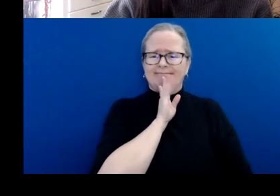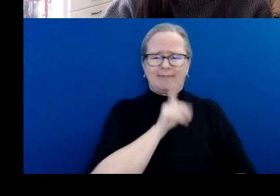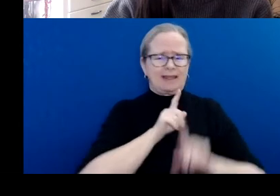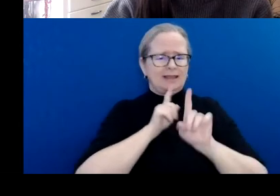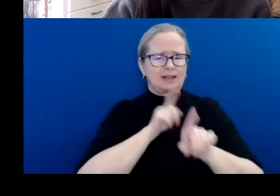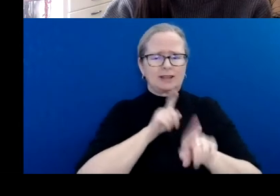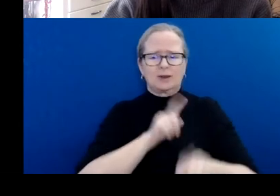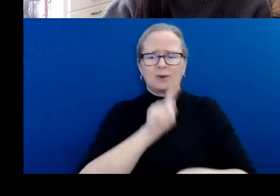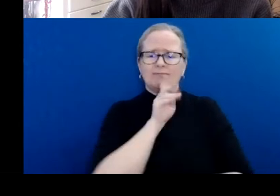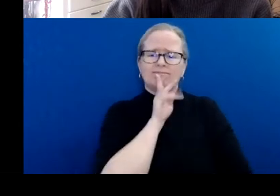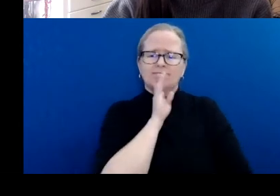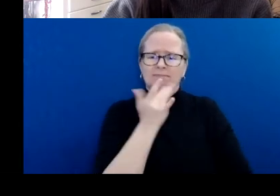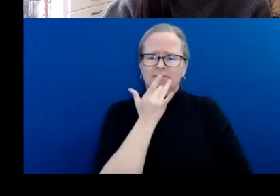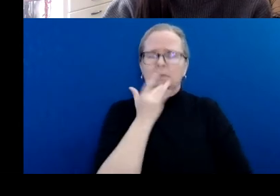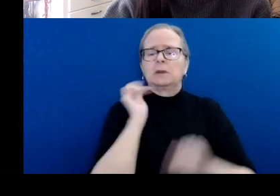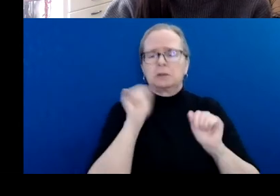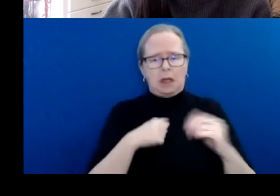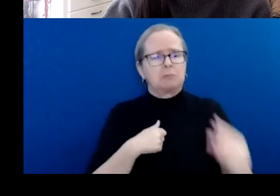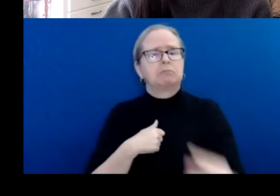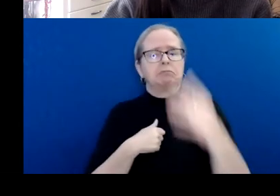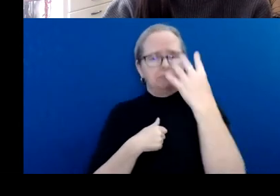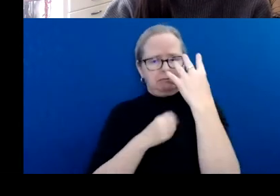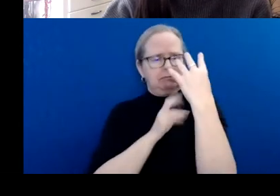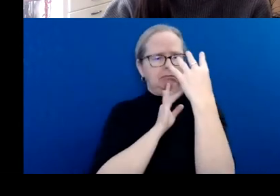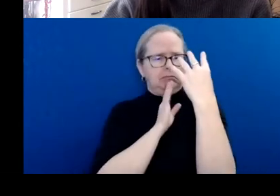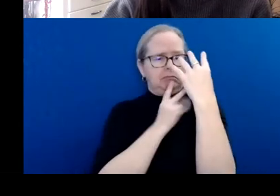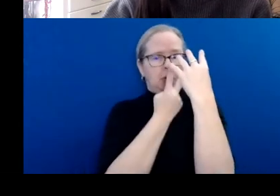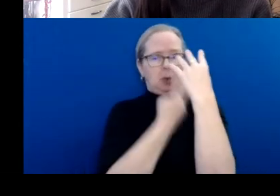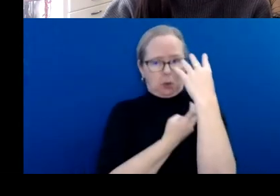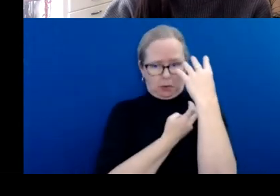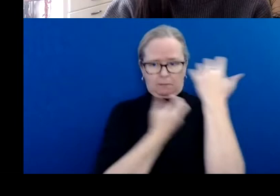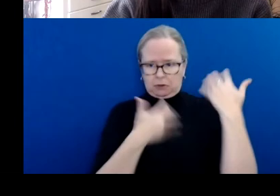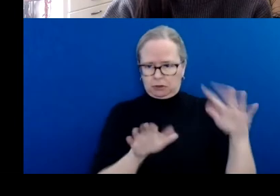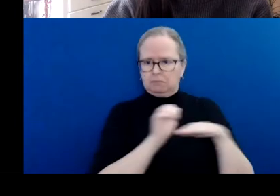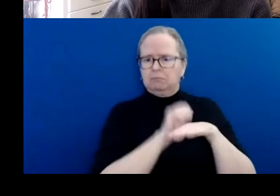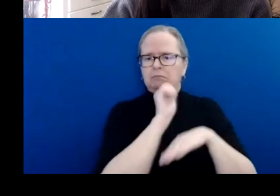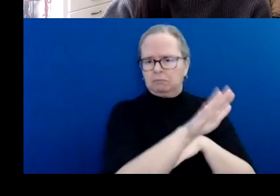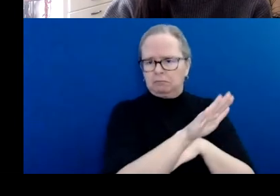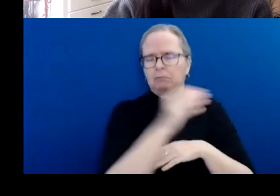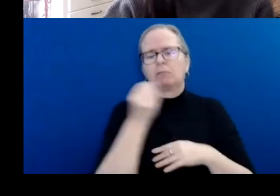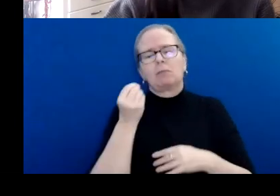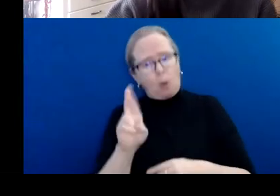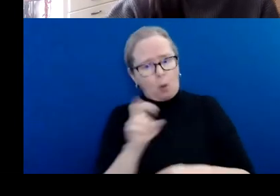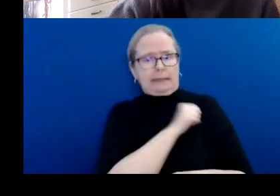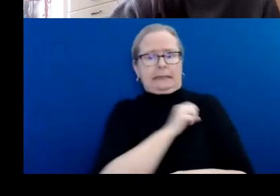or our staff can help record your responses using an online platform such as Zoom.